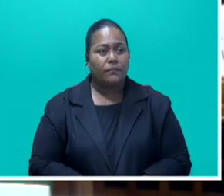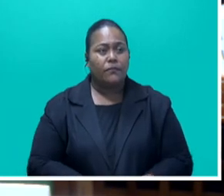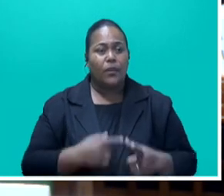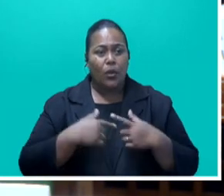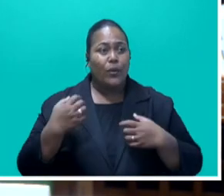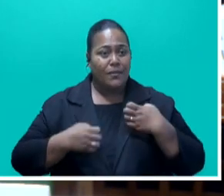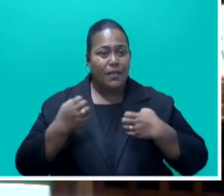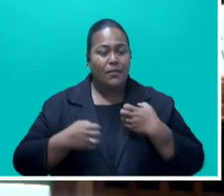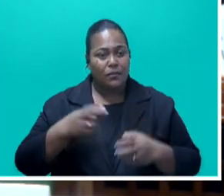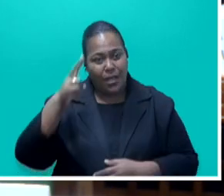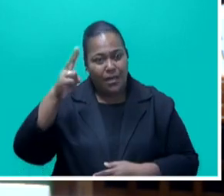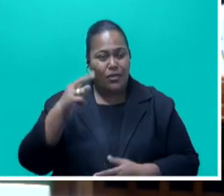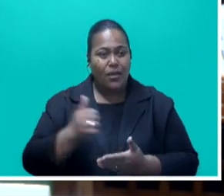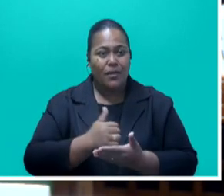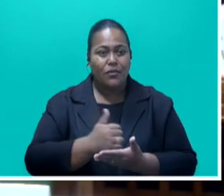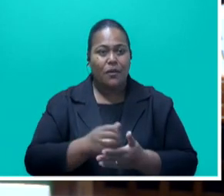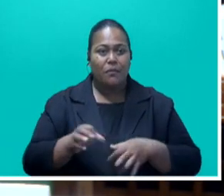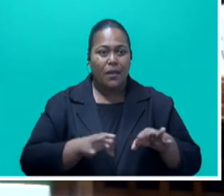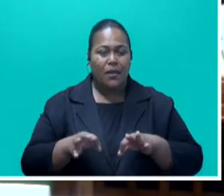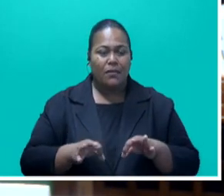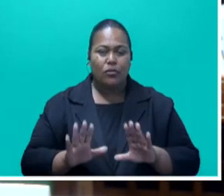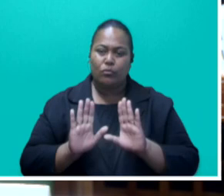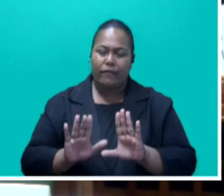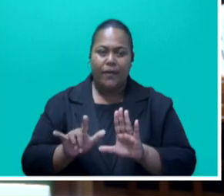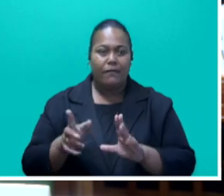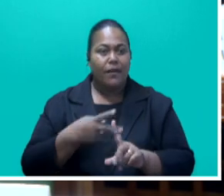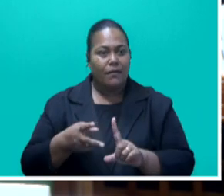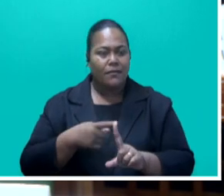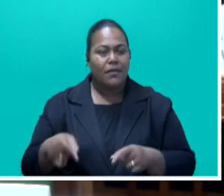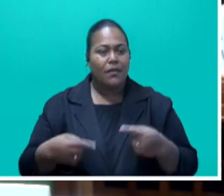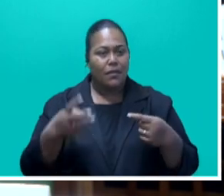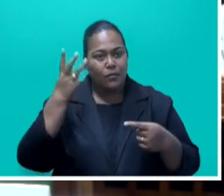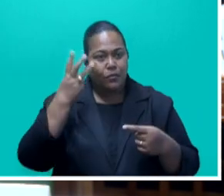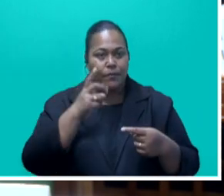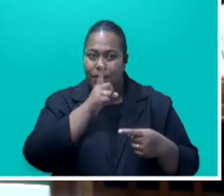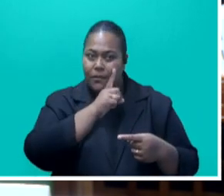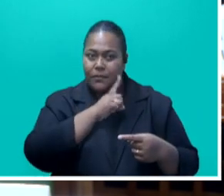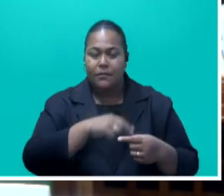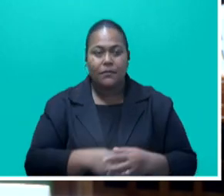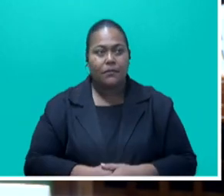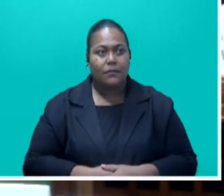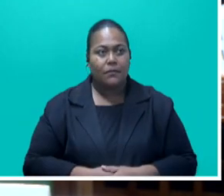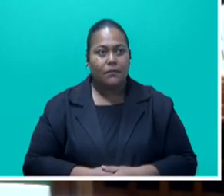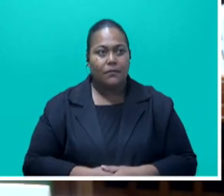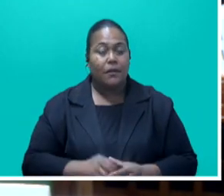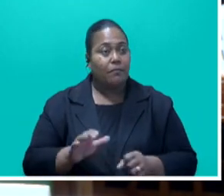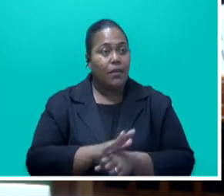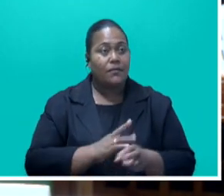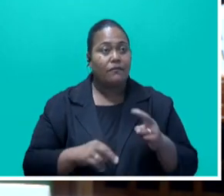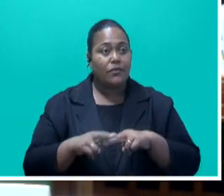Action Plan to prevent violence against all women and girls. And this makes Fiji the first